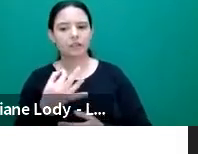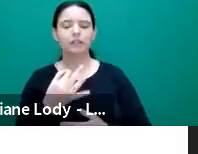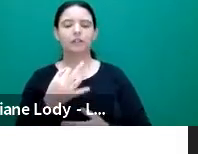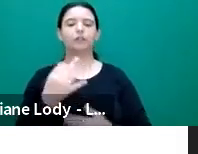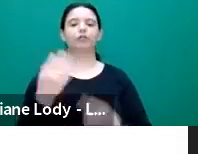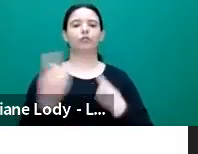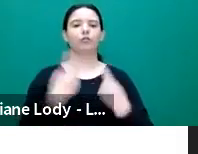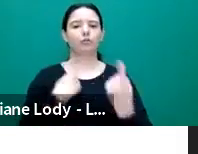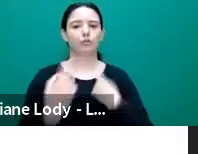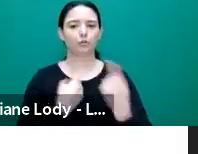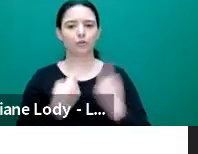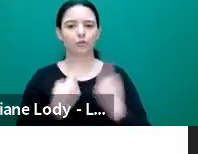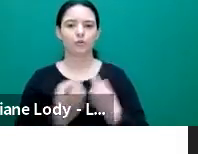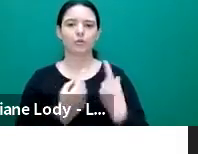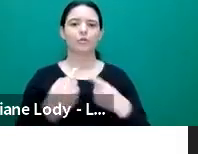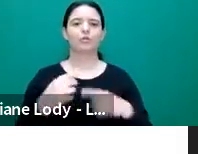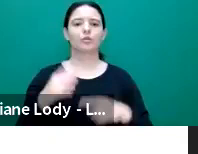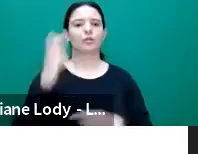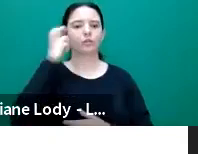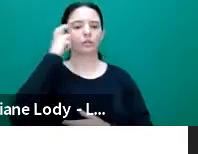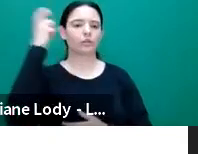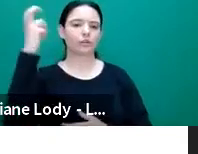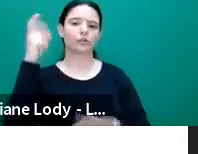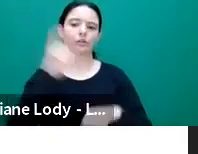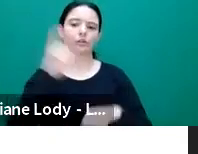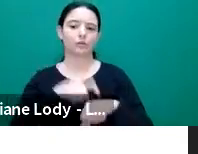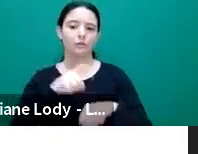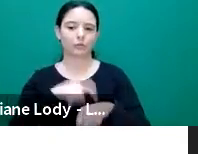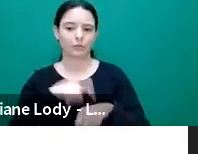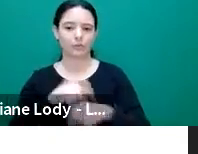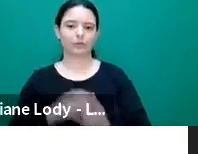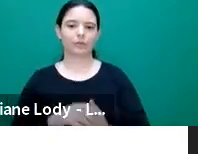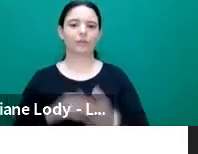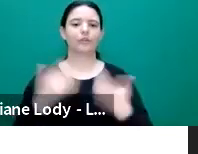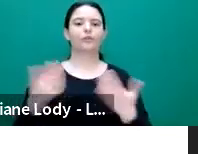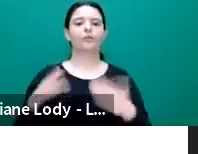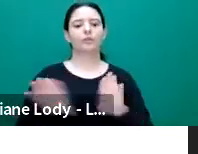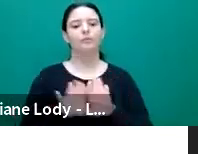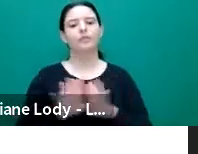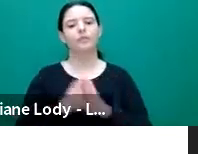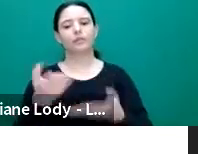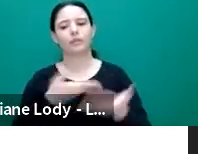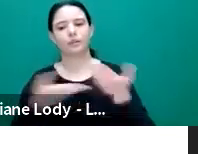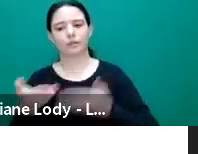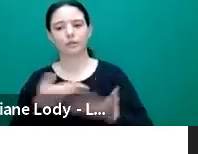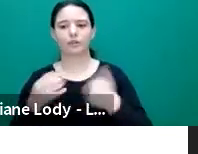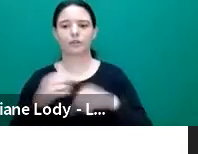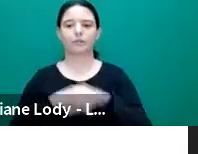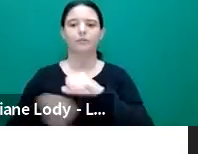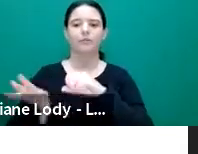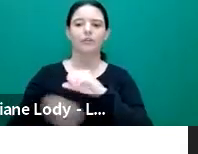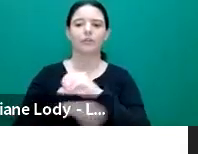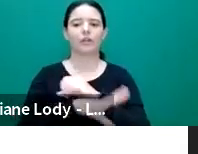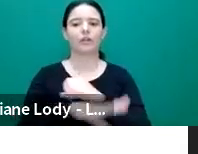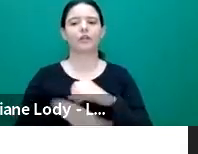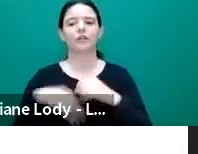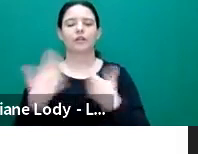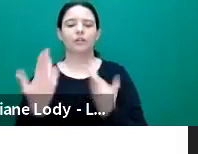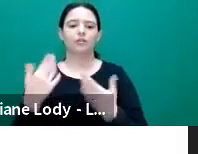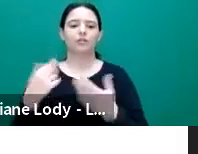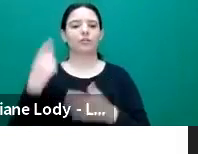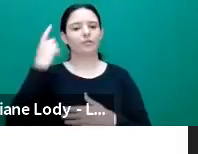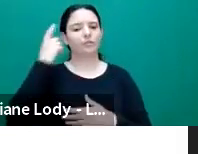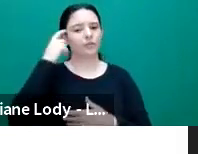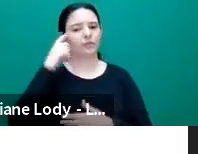Second, that interactions are dialogically and semiotically mediated and there's been an over focus